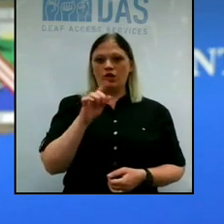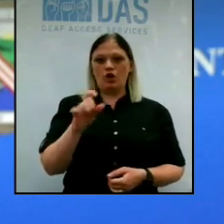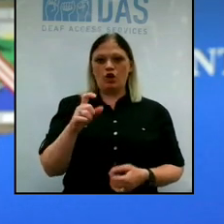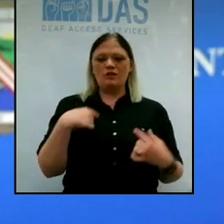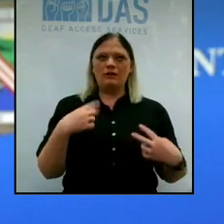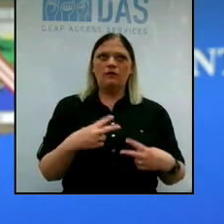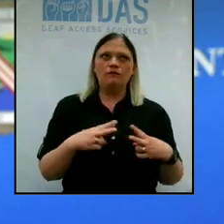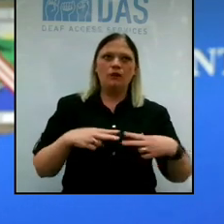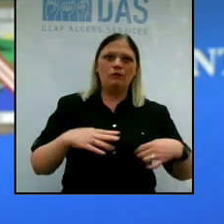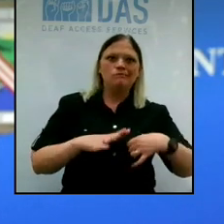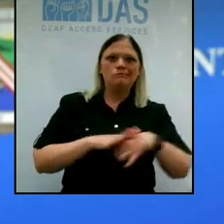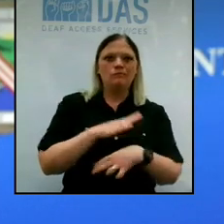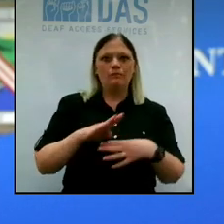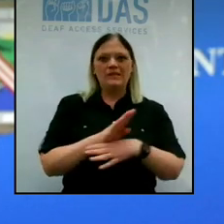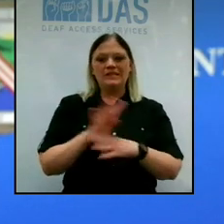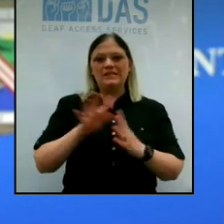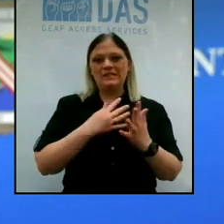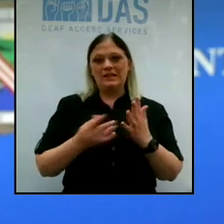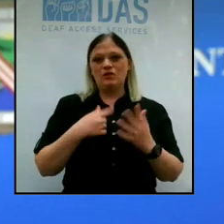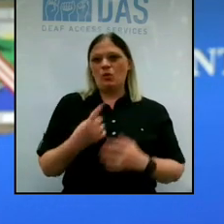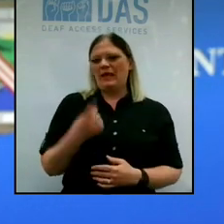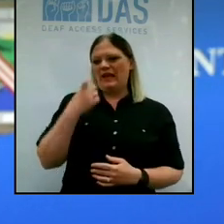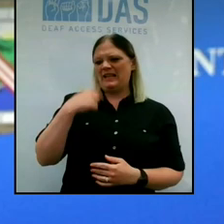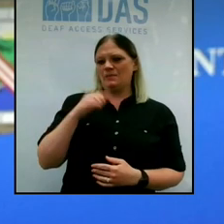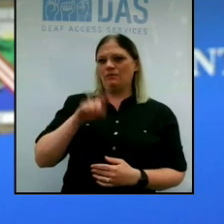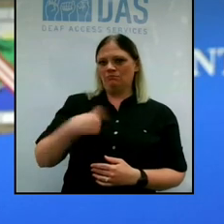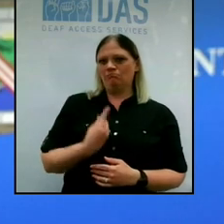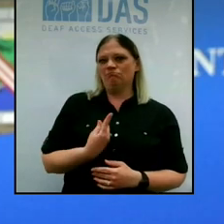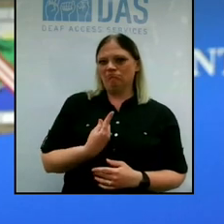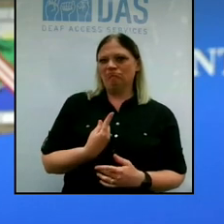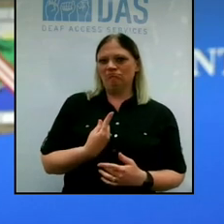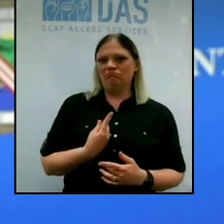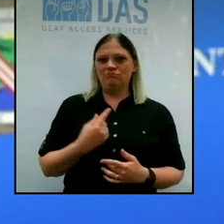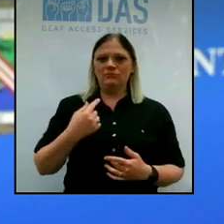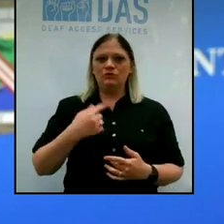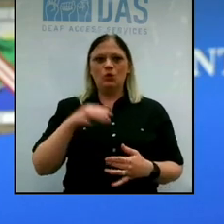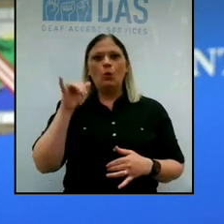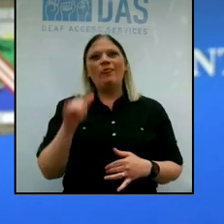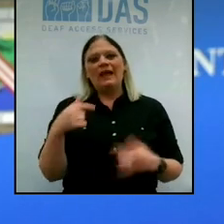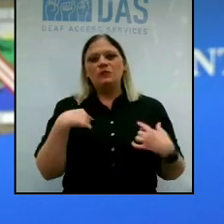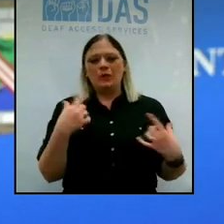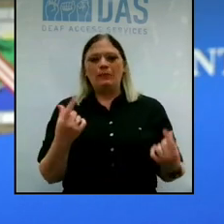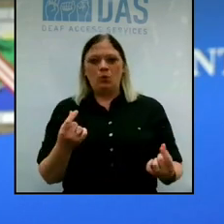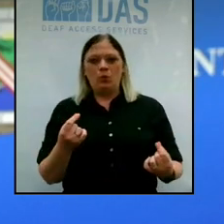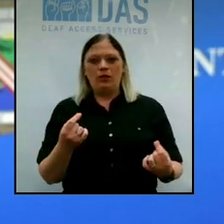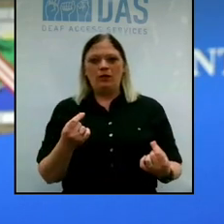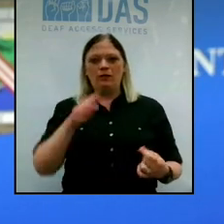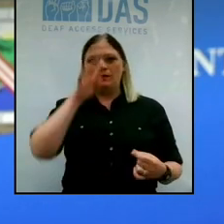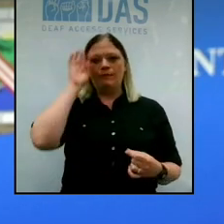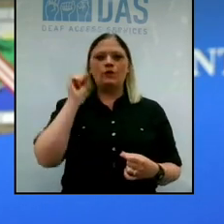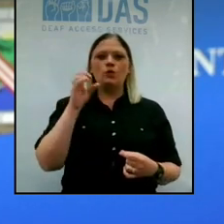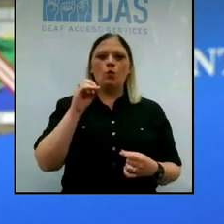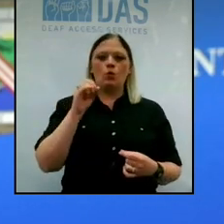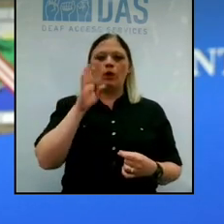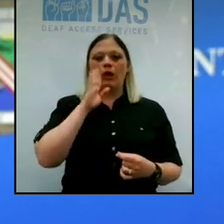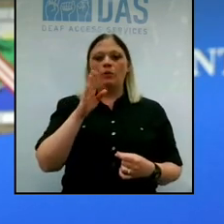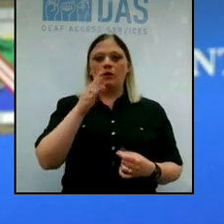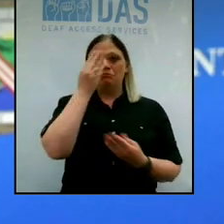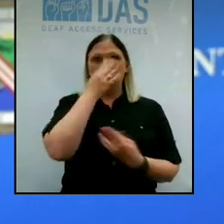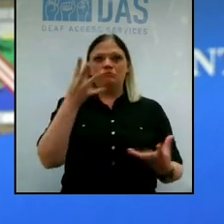busy schedule. So he asked me to swing it by myself. So that is what we are going to do. So I'm going to give you today's update.